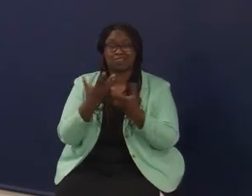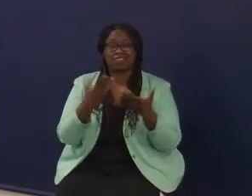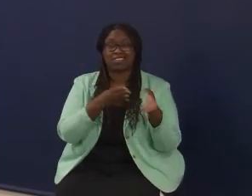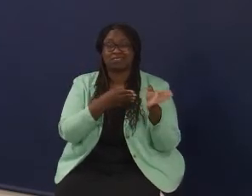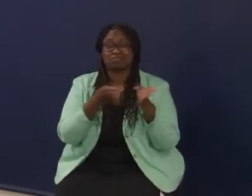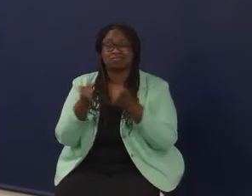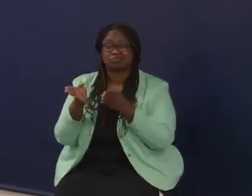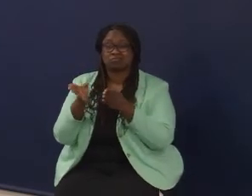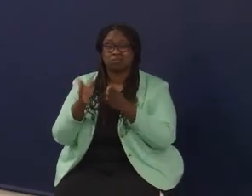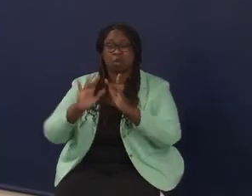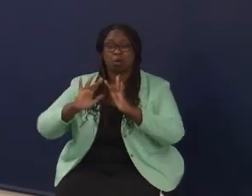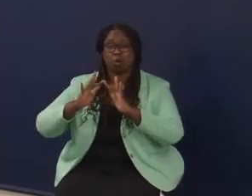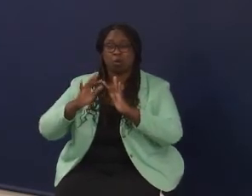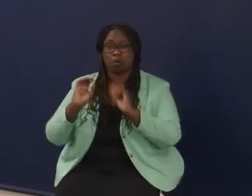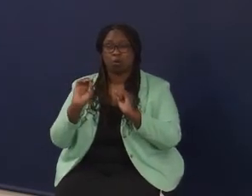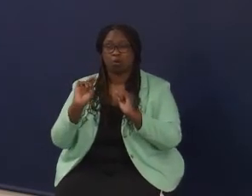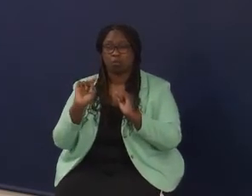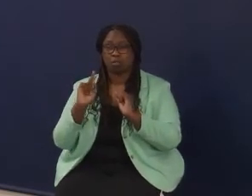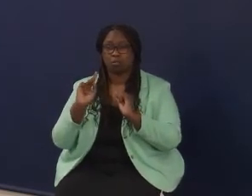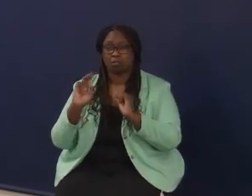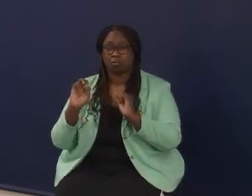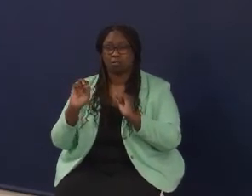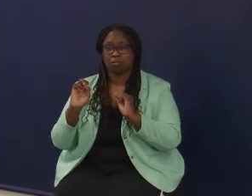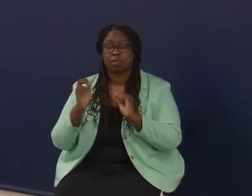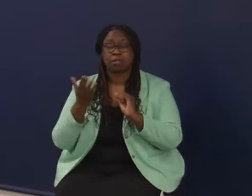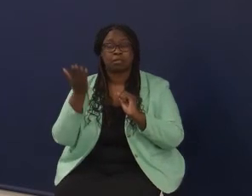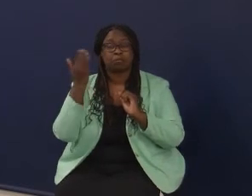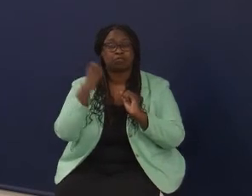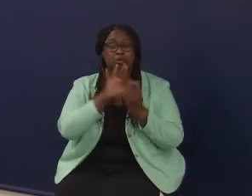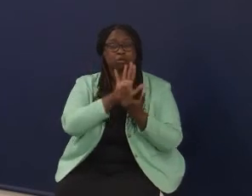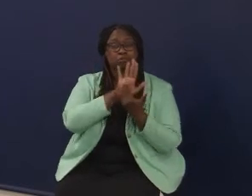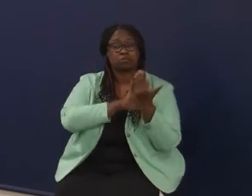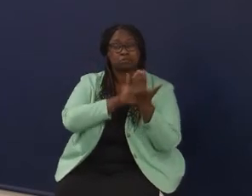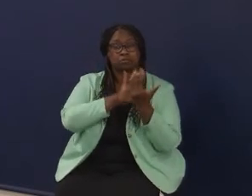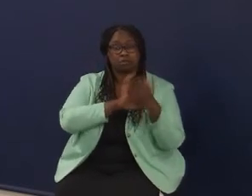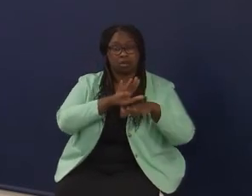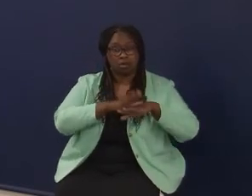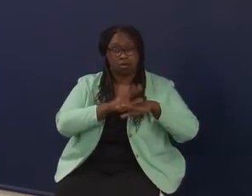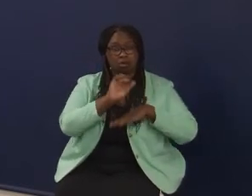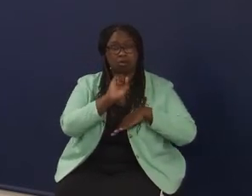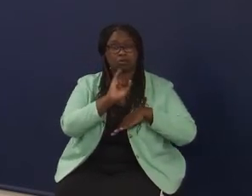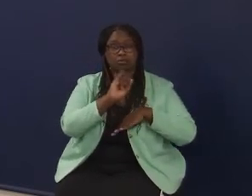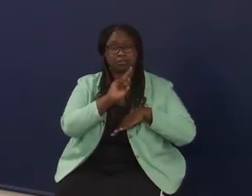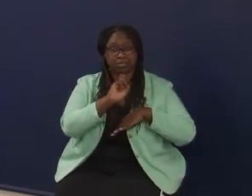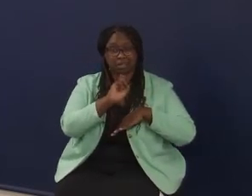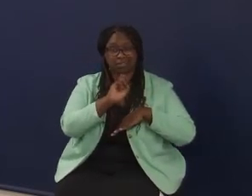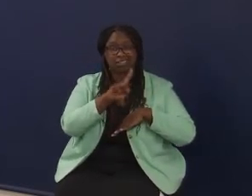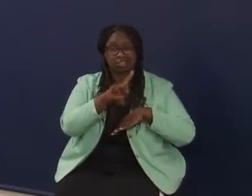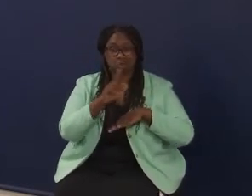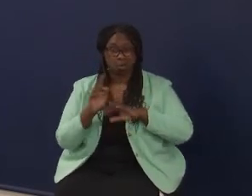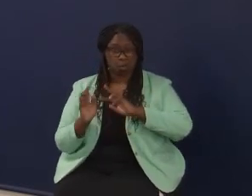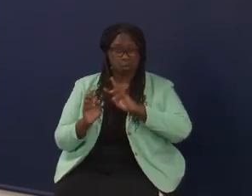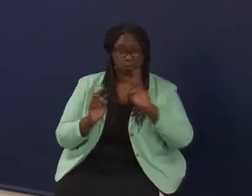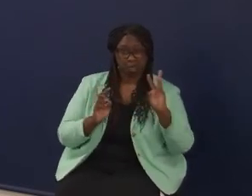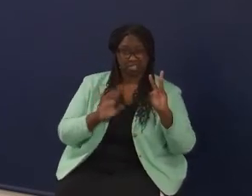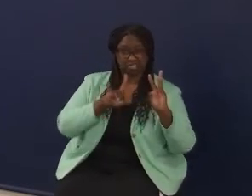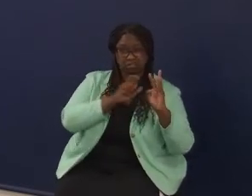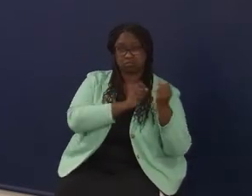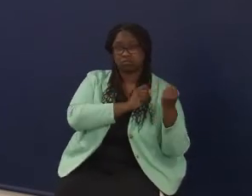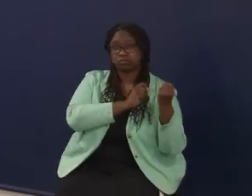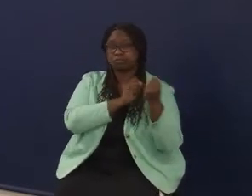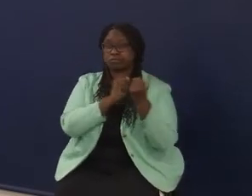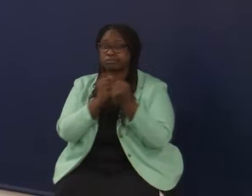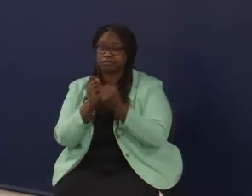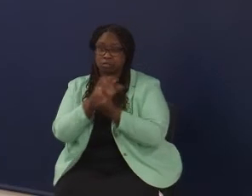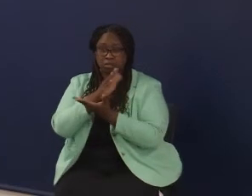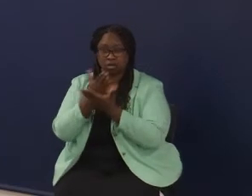but previous to that it was an on-site, we ran all this as on-site PE and of course that represents the longest travel from western Kentucky to come to an on